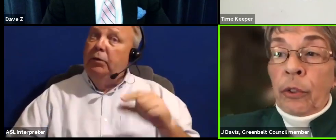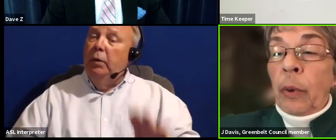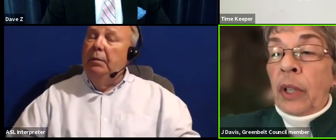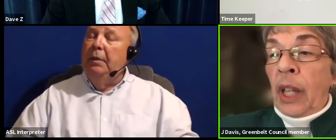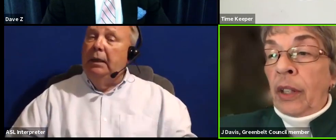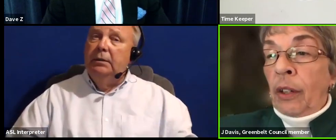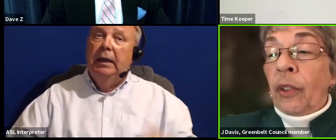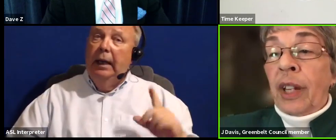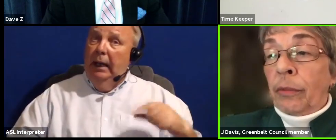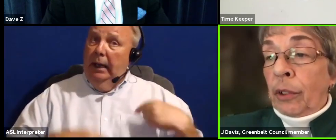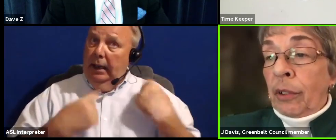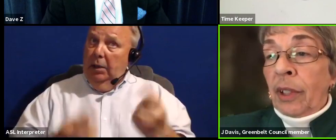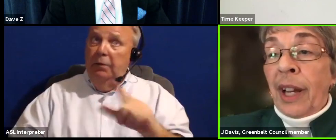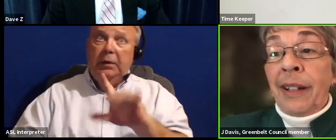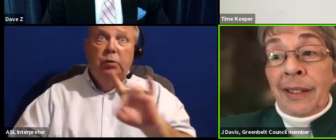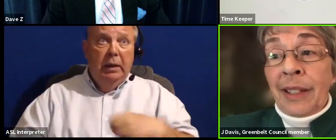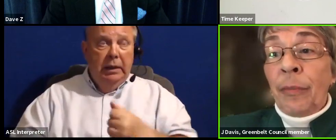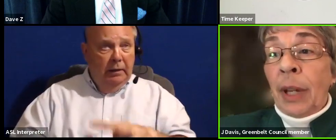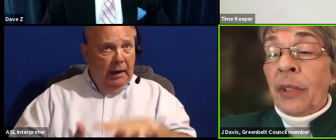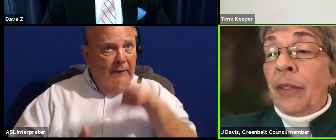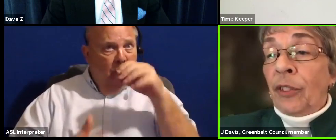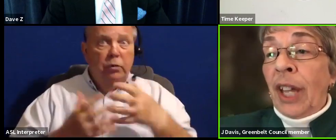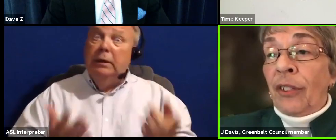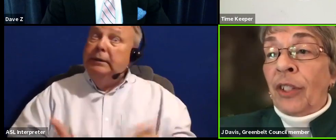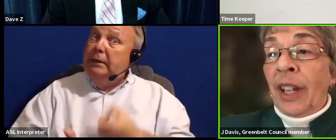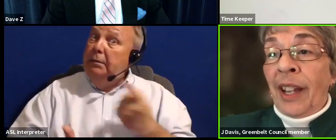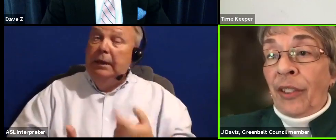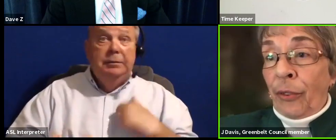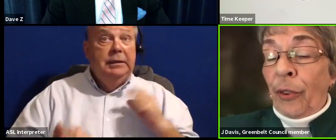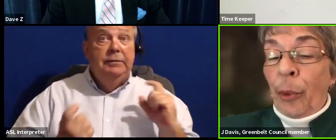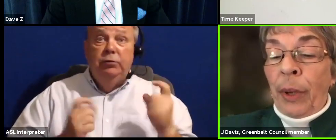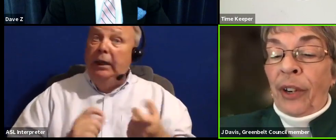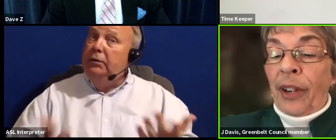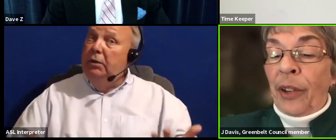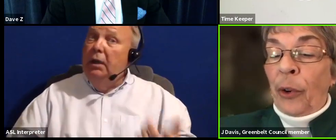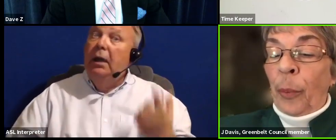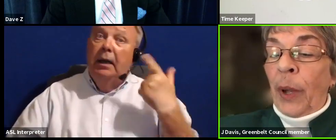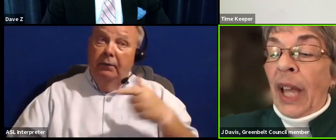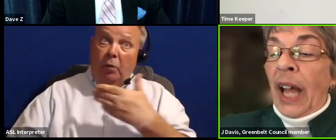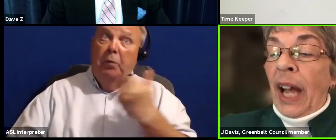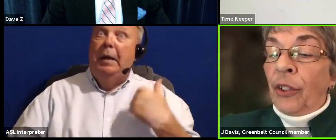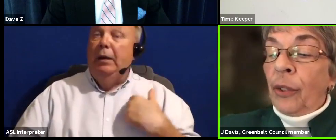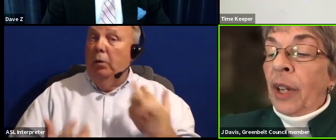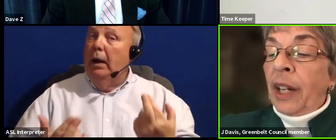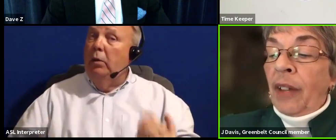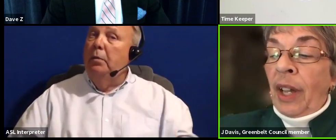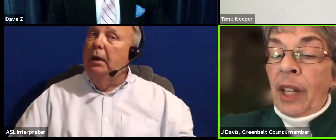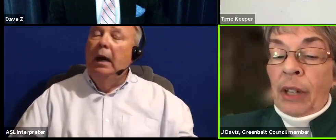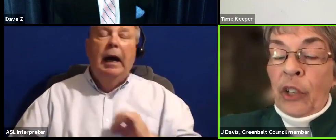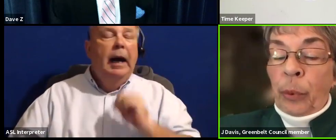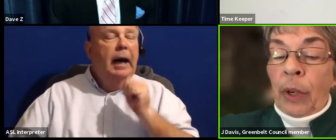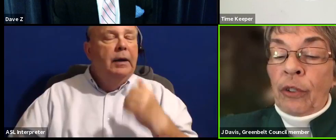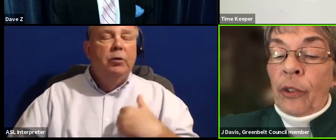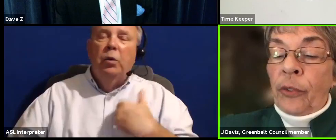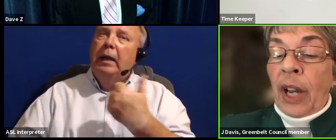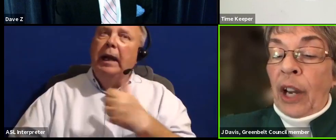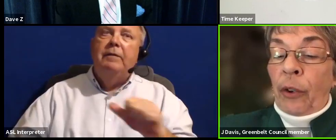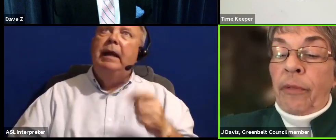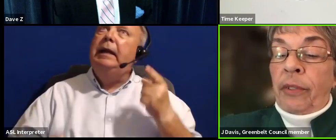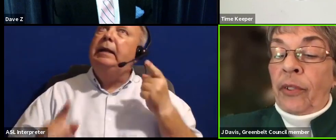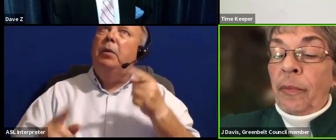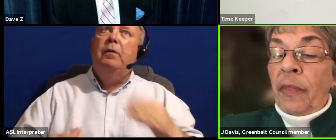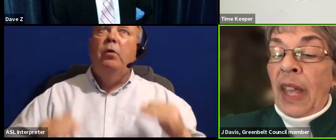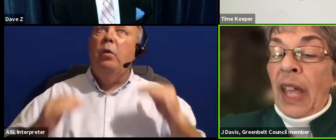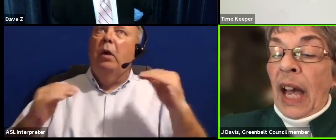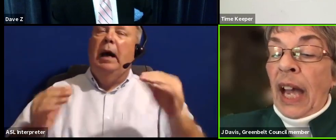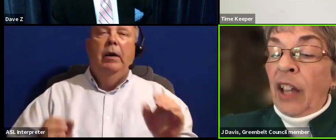And over those 28 years, I have learned a lot. And sometimes I have changed. And for the better, I hope. I do not have any aspirations for higher